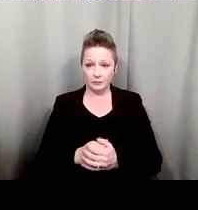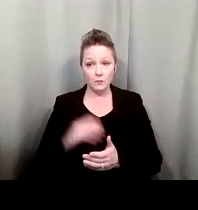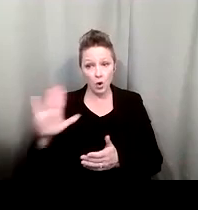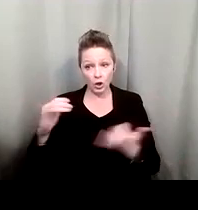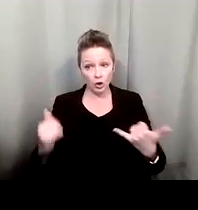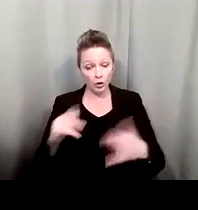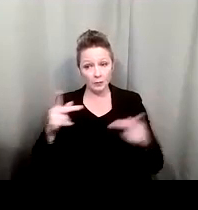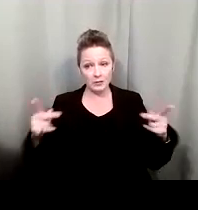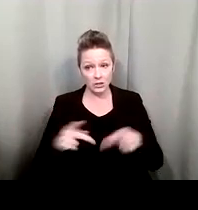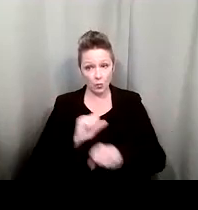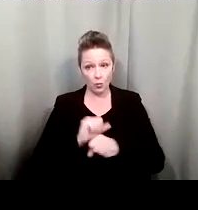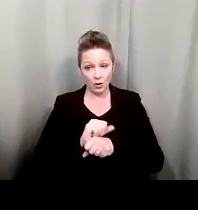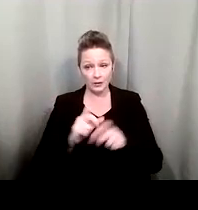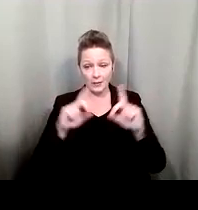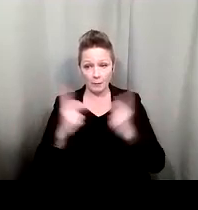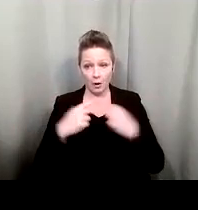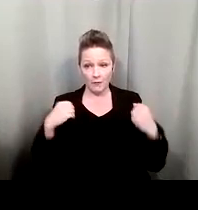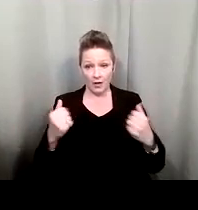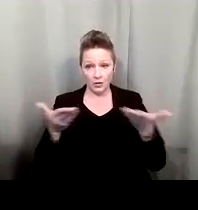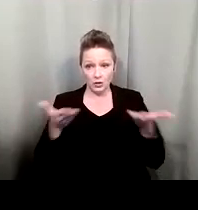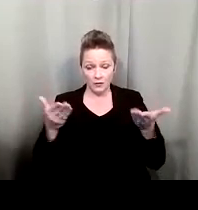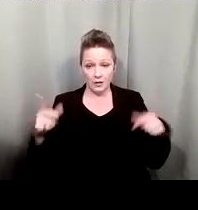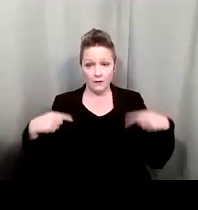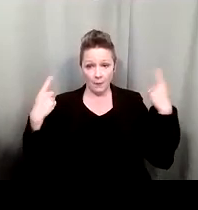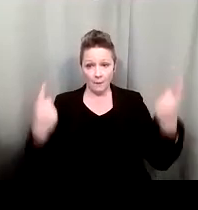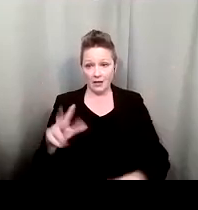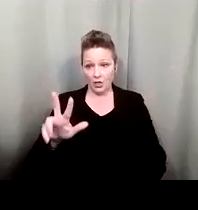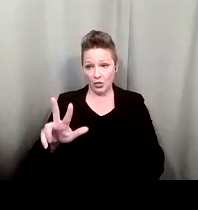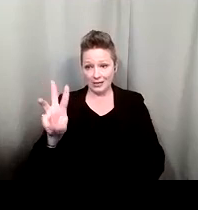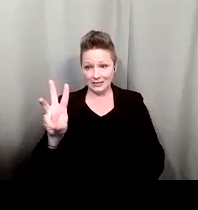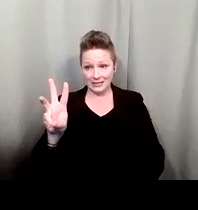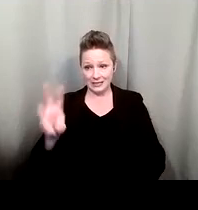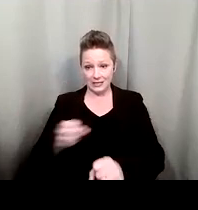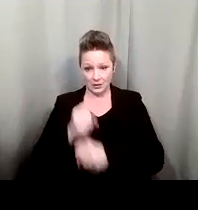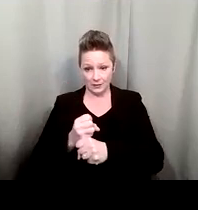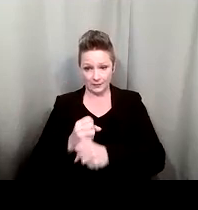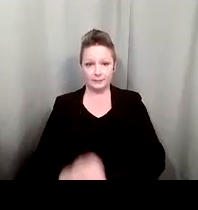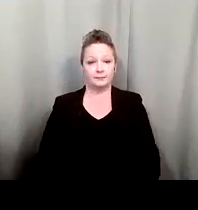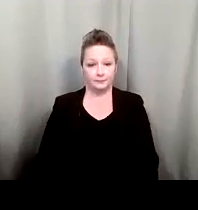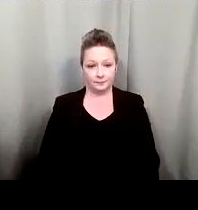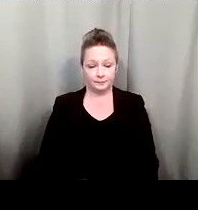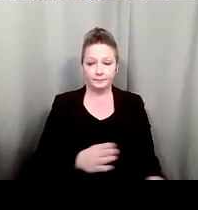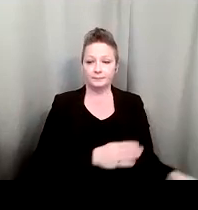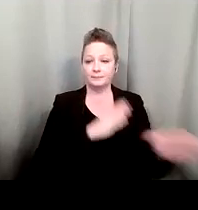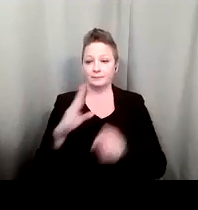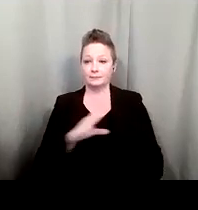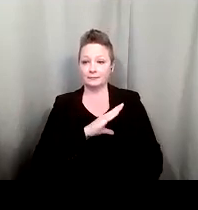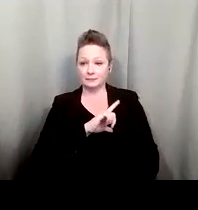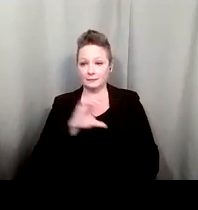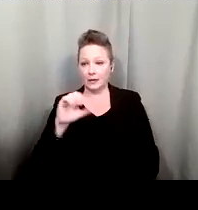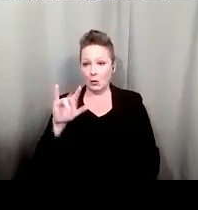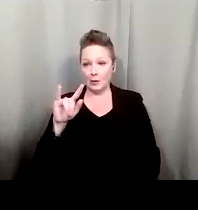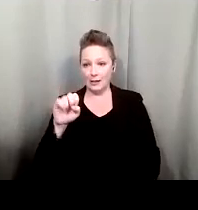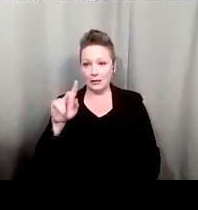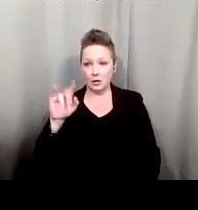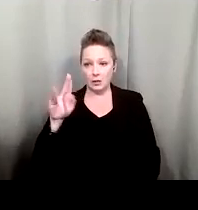position in the Department of Health Services for the past 36 years. Caroline Lutka has been with the Office